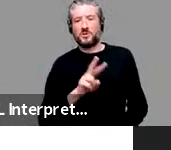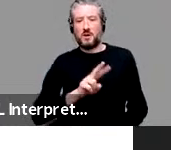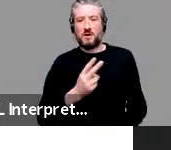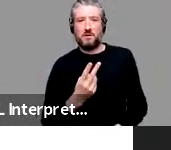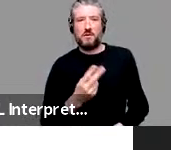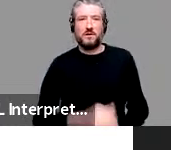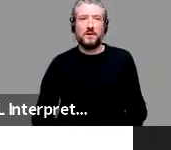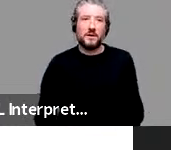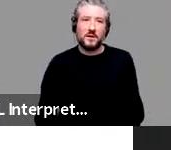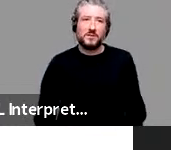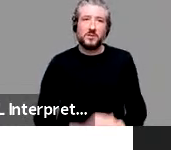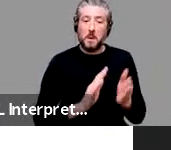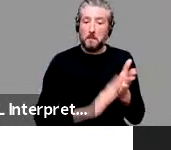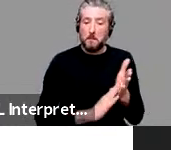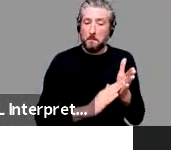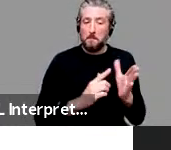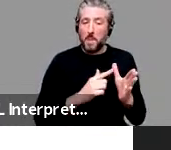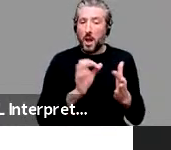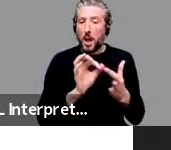same thing as mother and daddy.